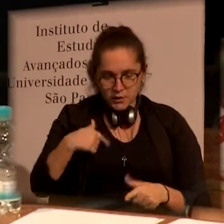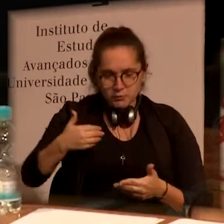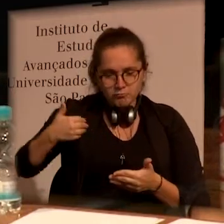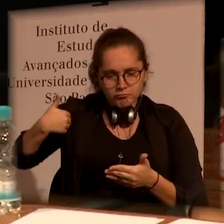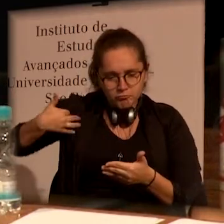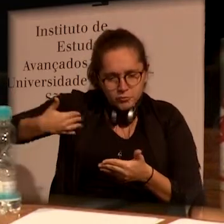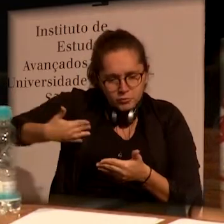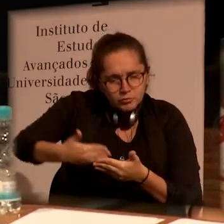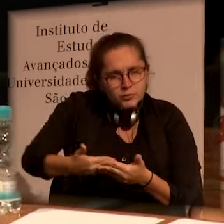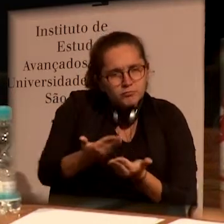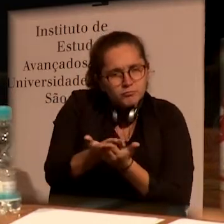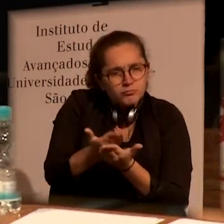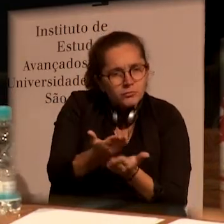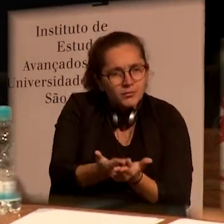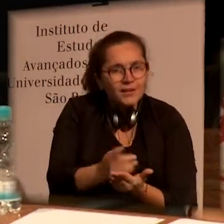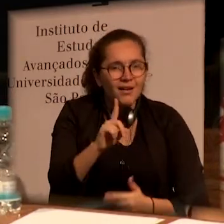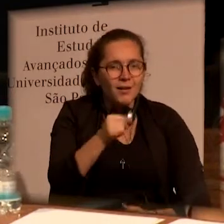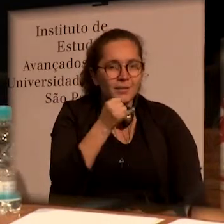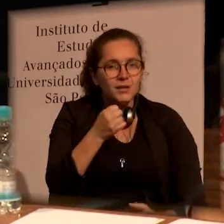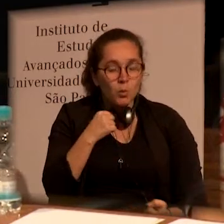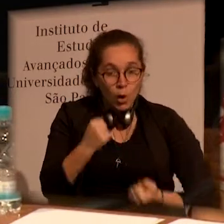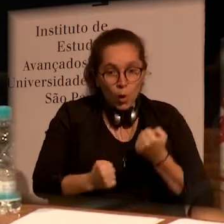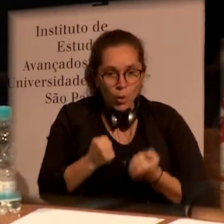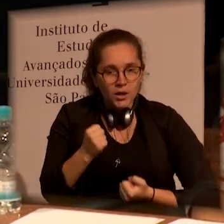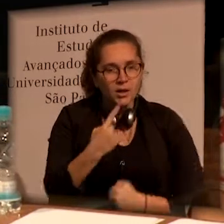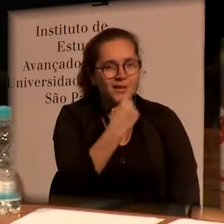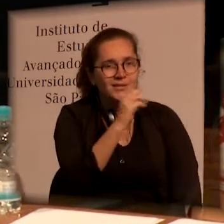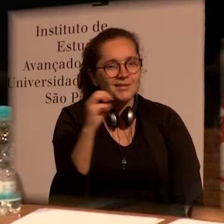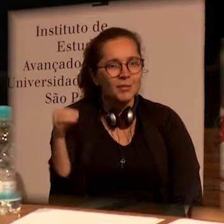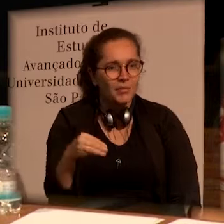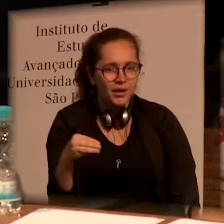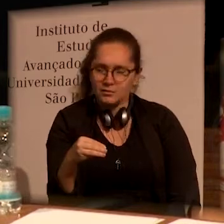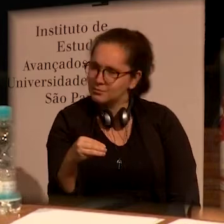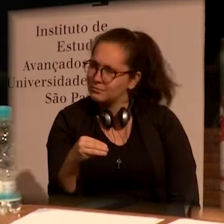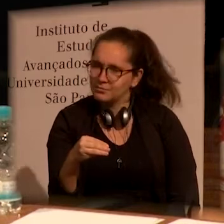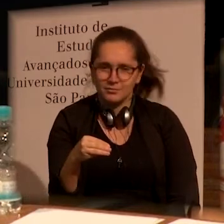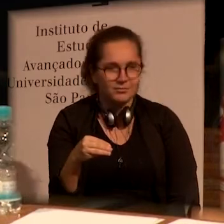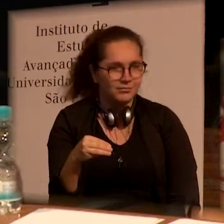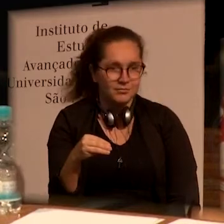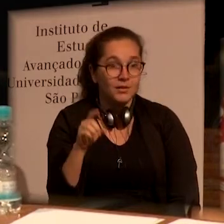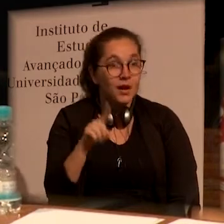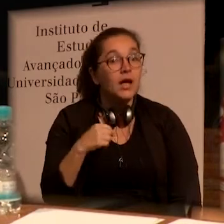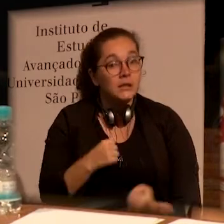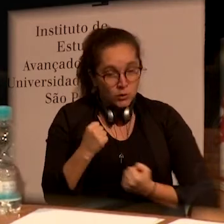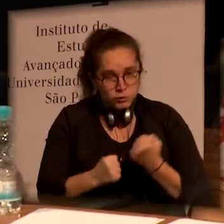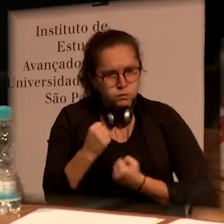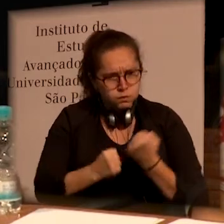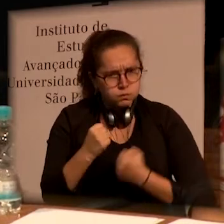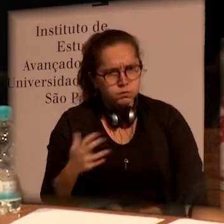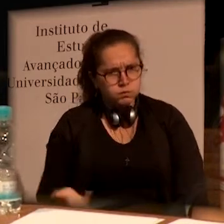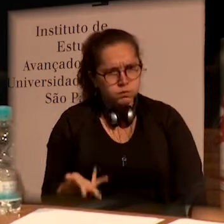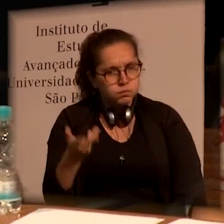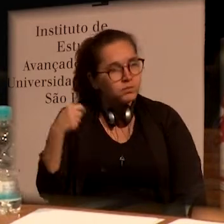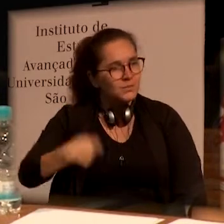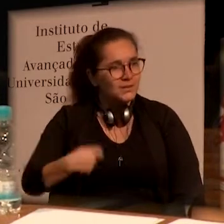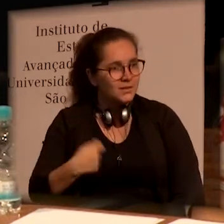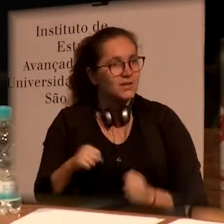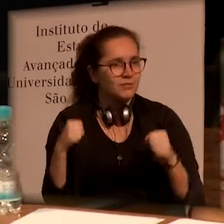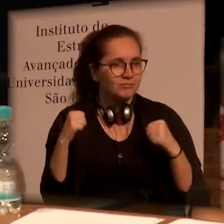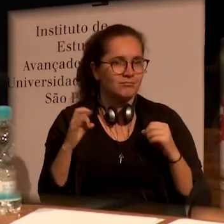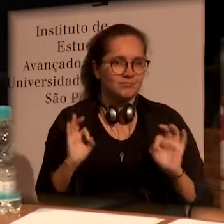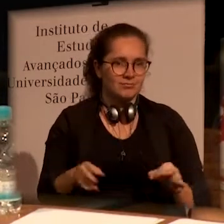the step is not a short